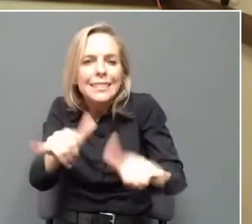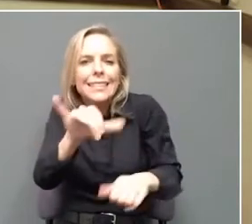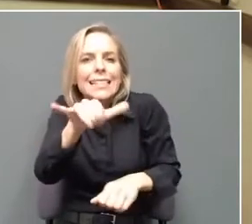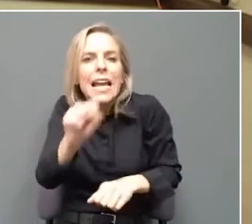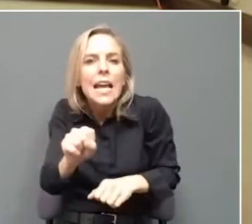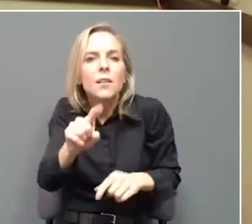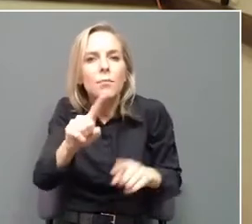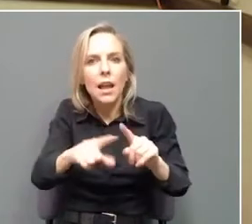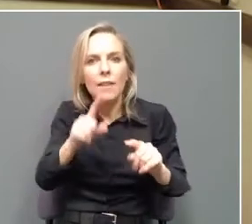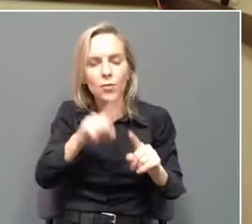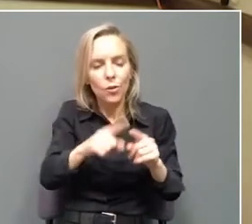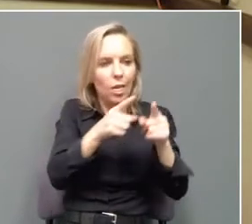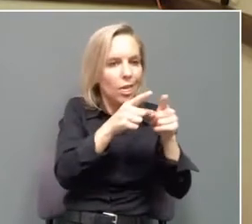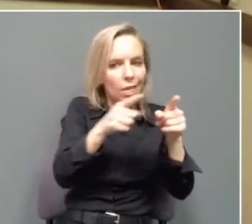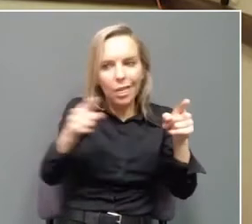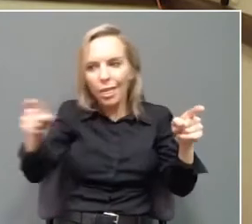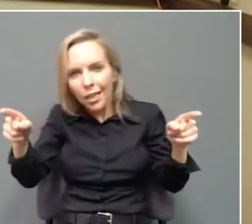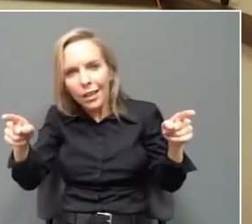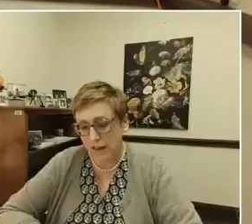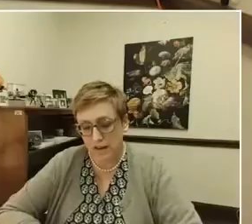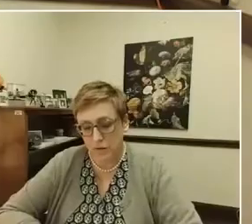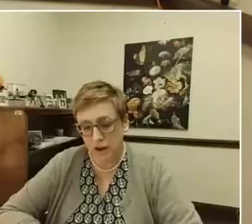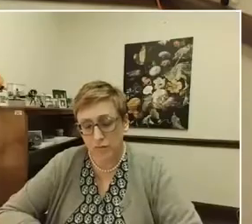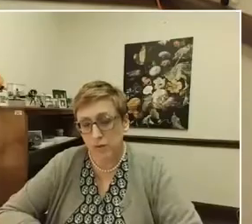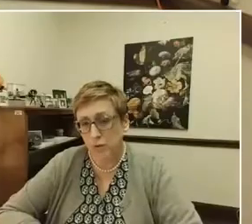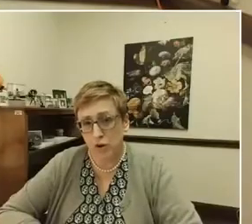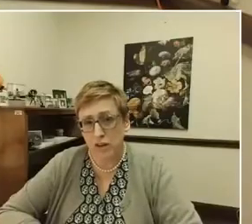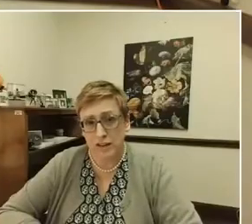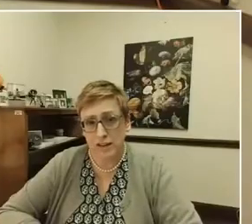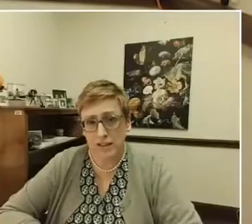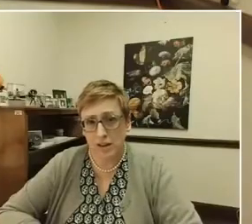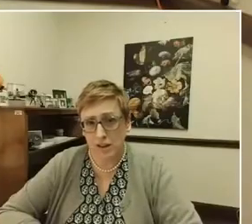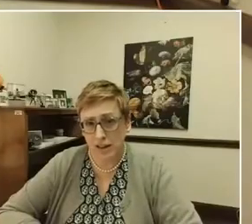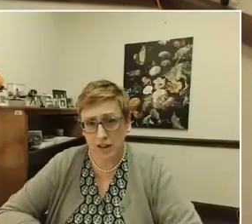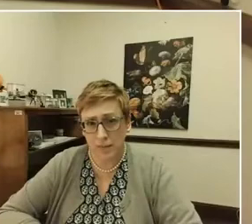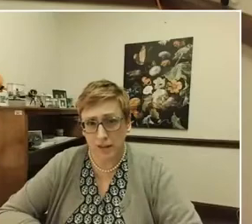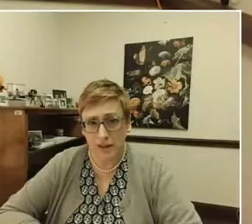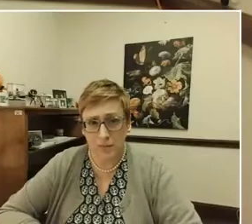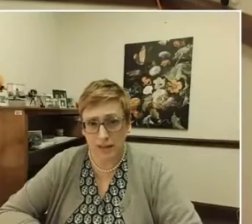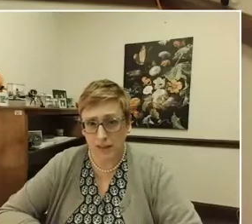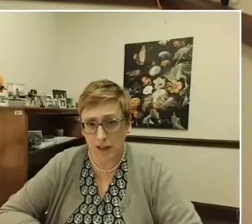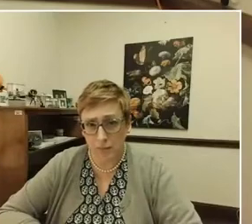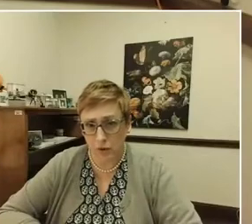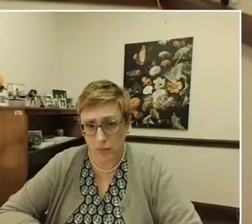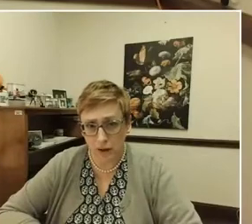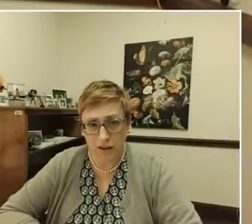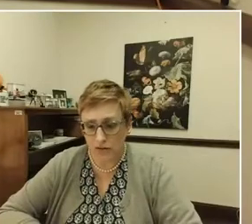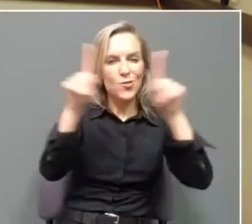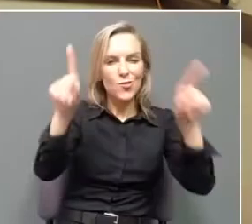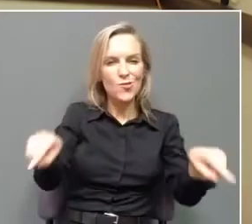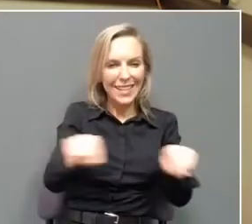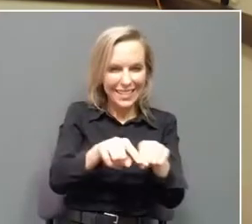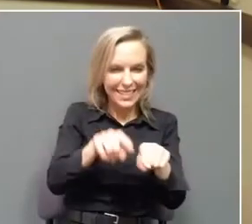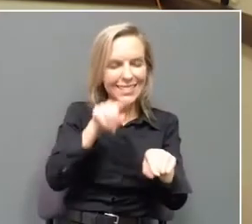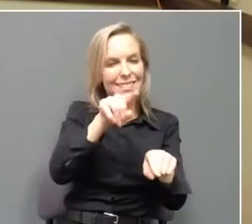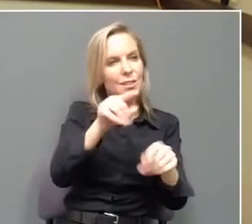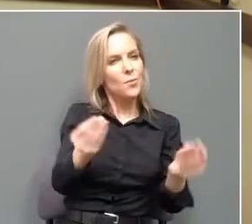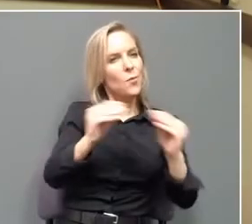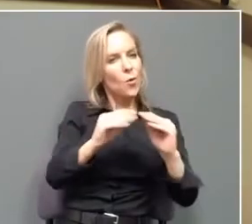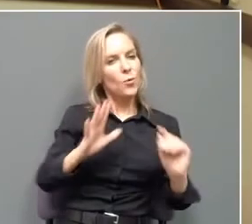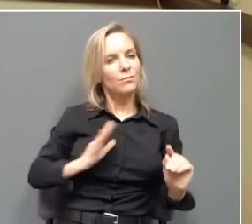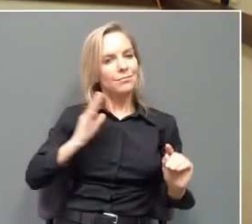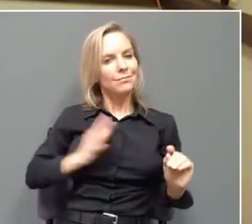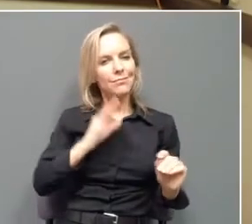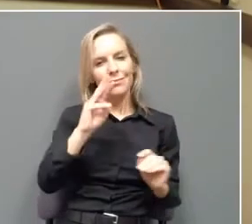have to do a lot of password resets. That new home screen is going to be a lot more modern for you and